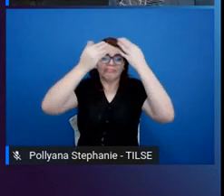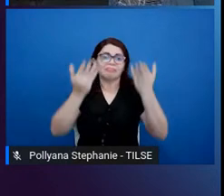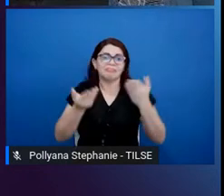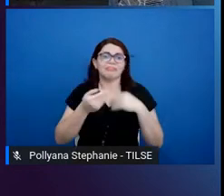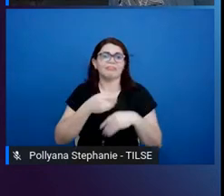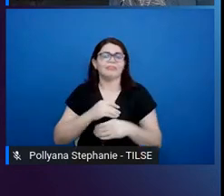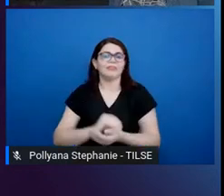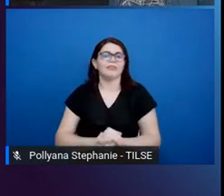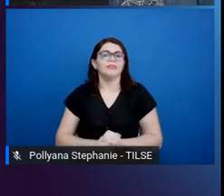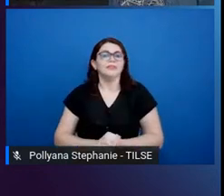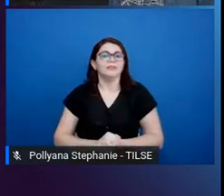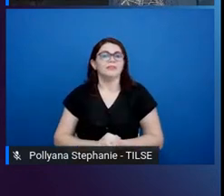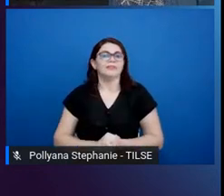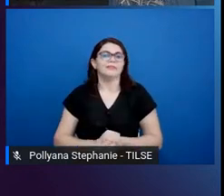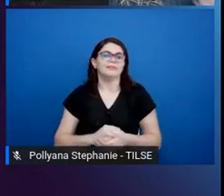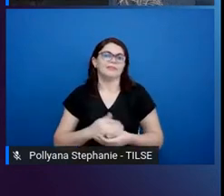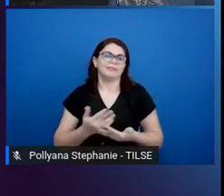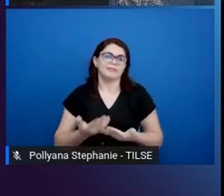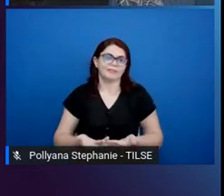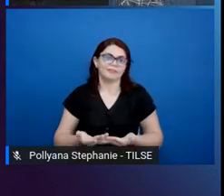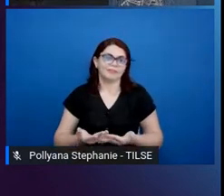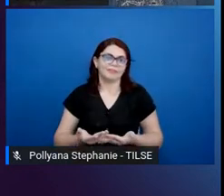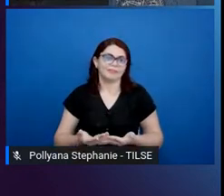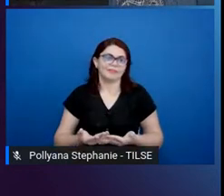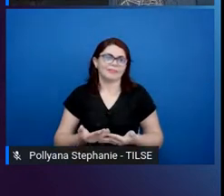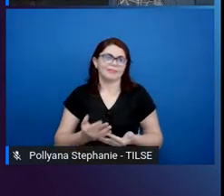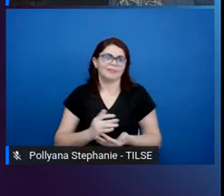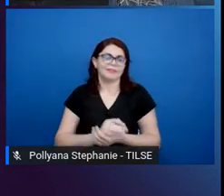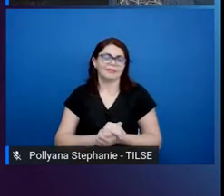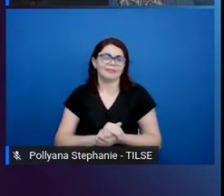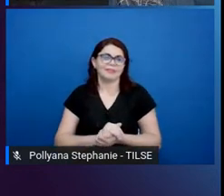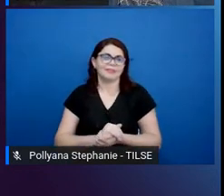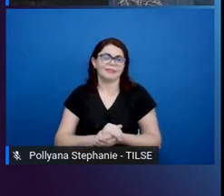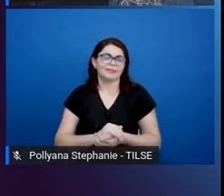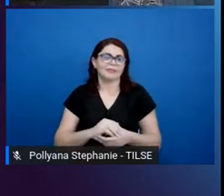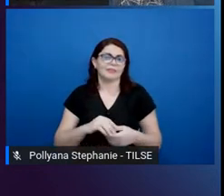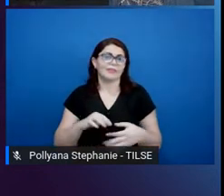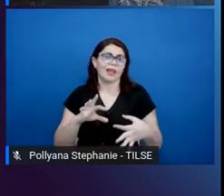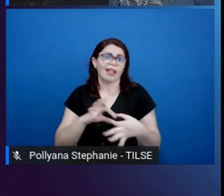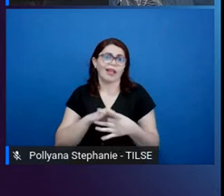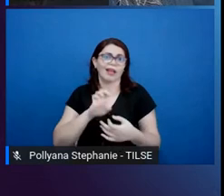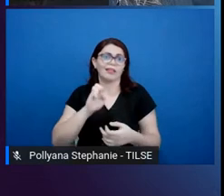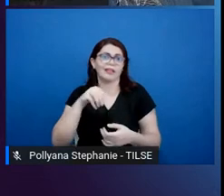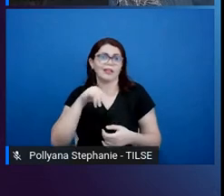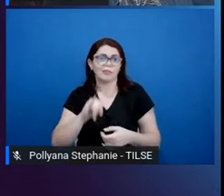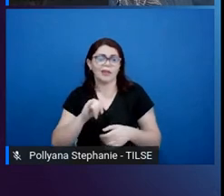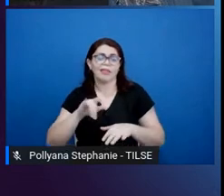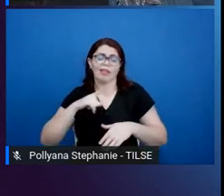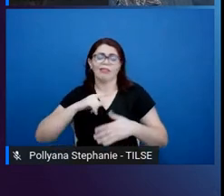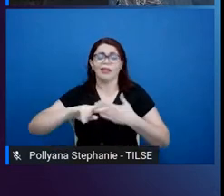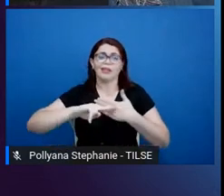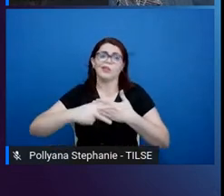And so this can have some fallout, this can have some consequences, so